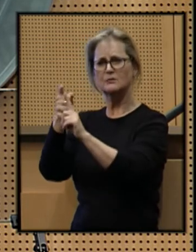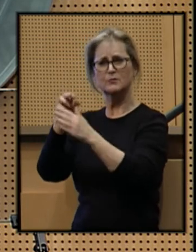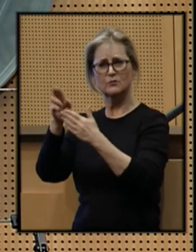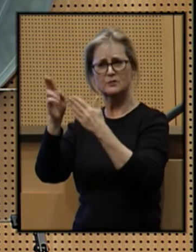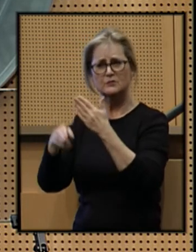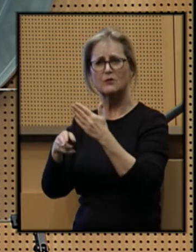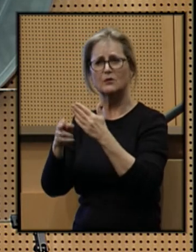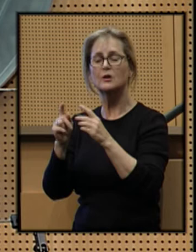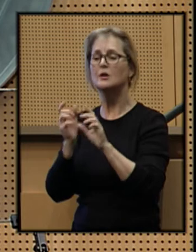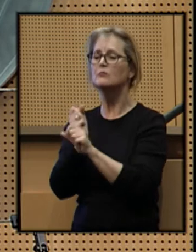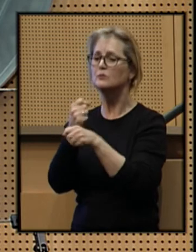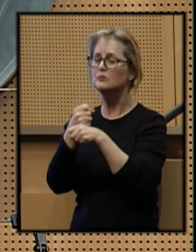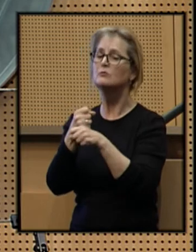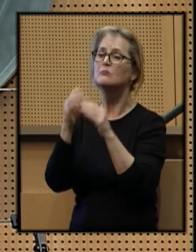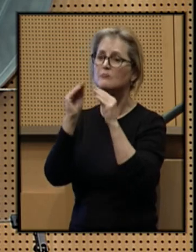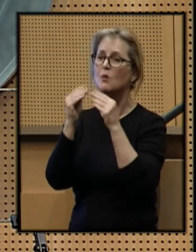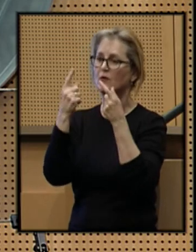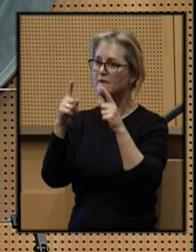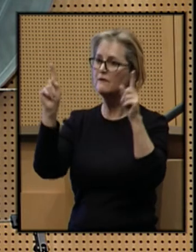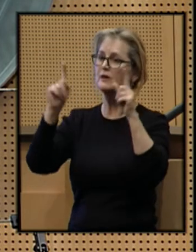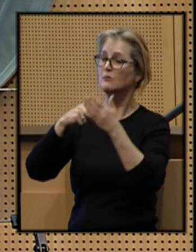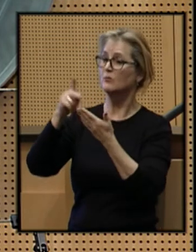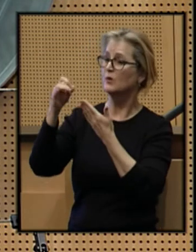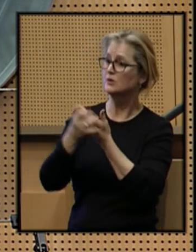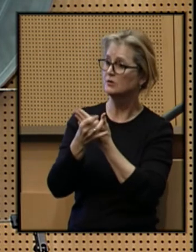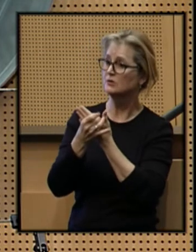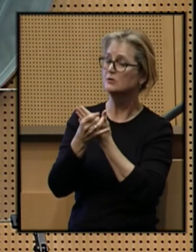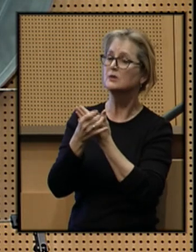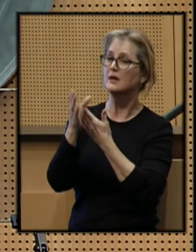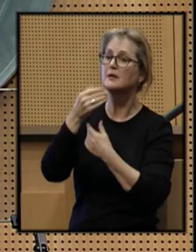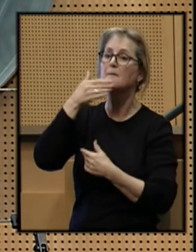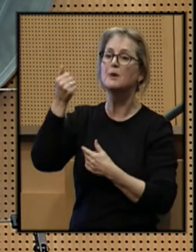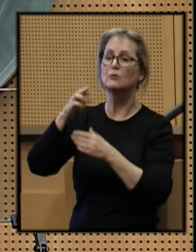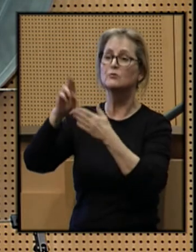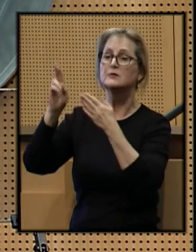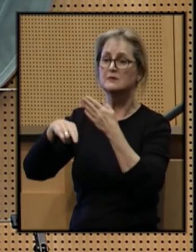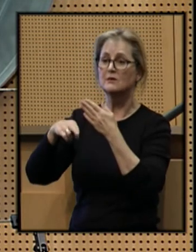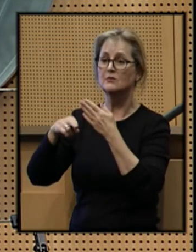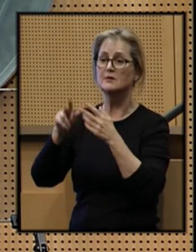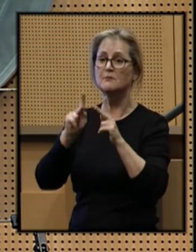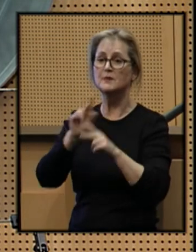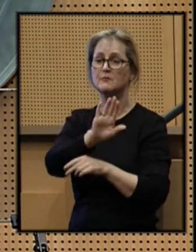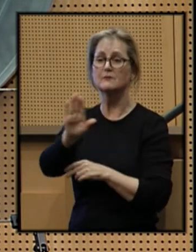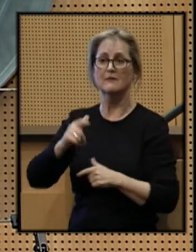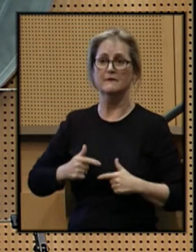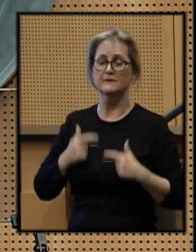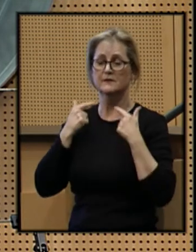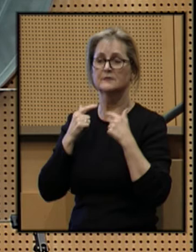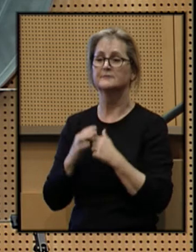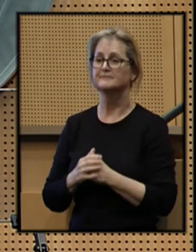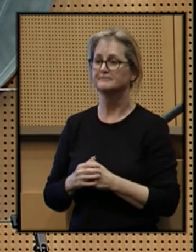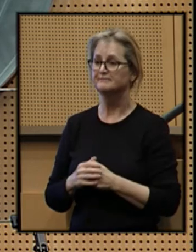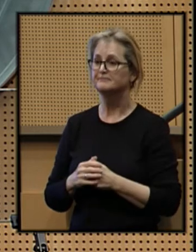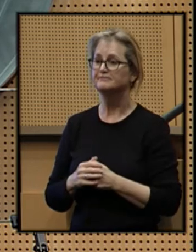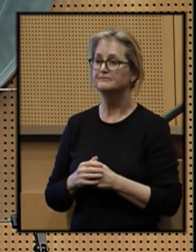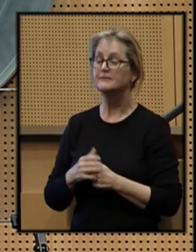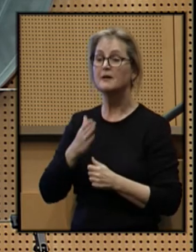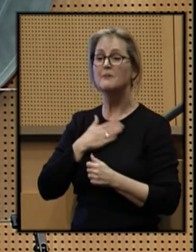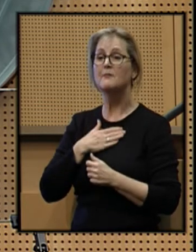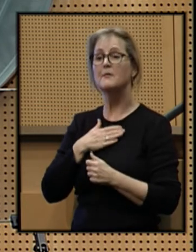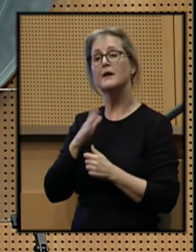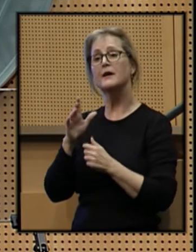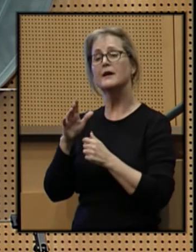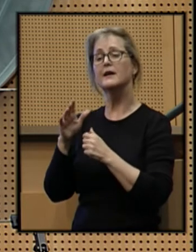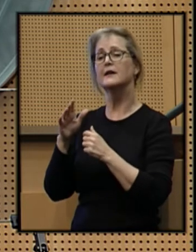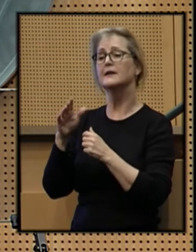result, producing more effective projects and better results in people's lives. In my State of the